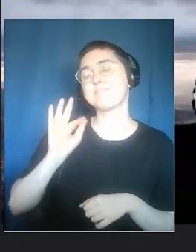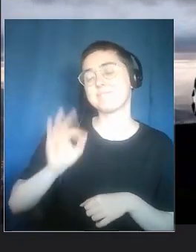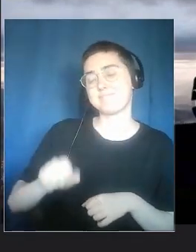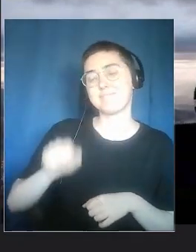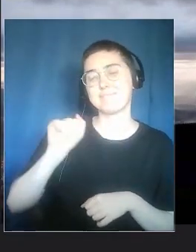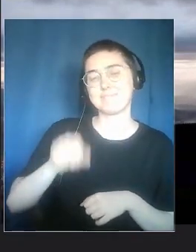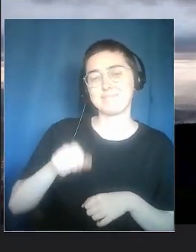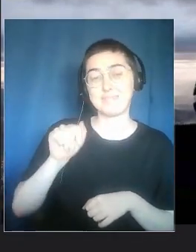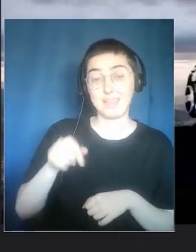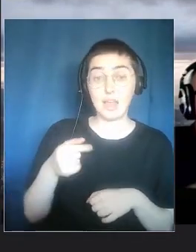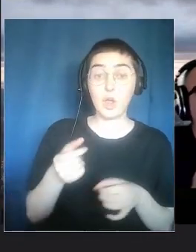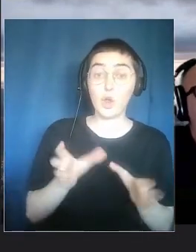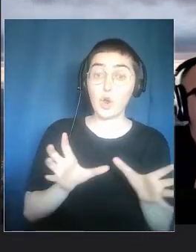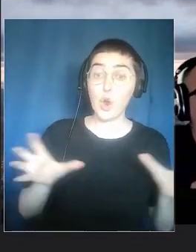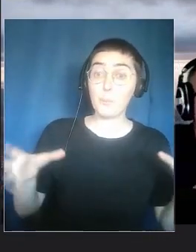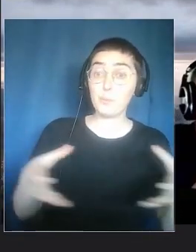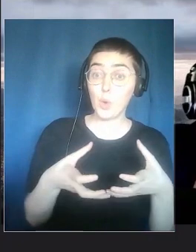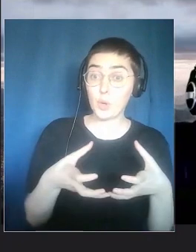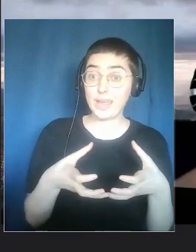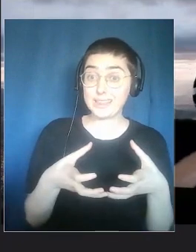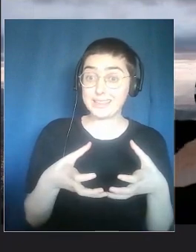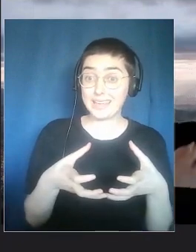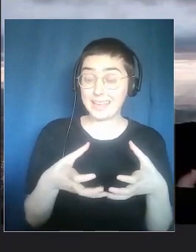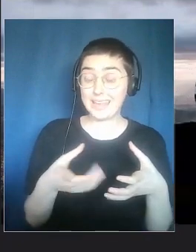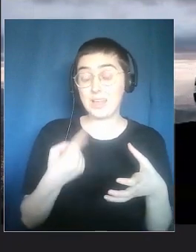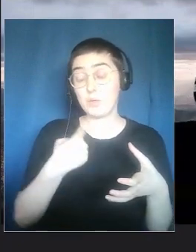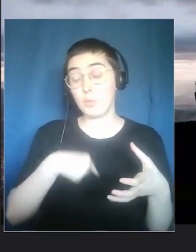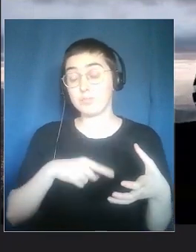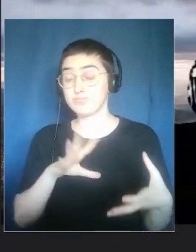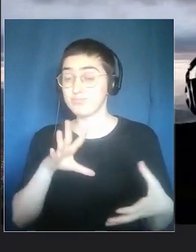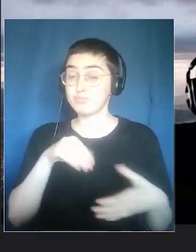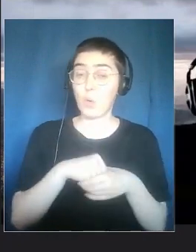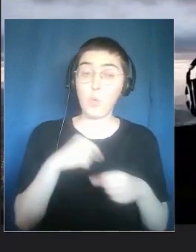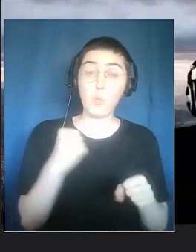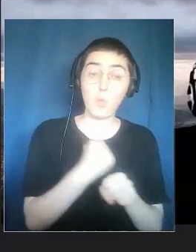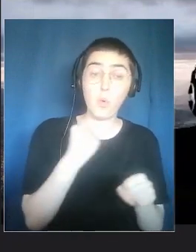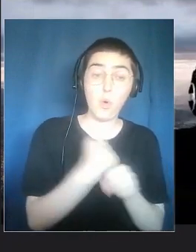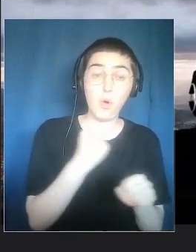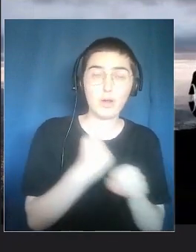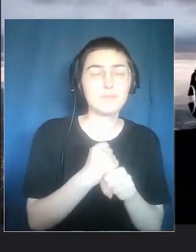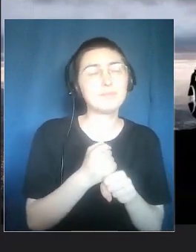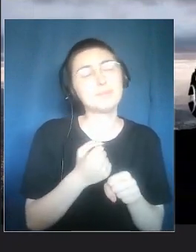on the minds of our visitors.